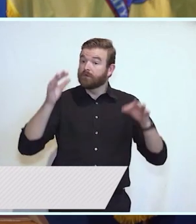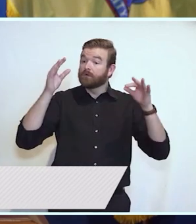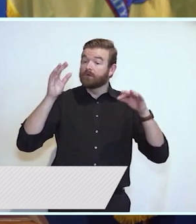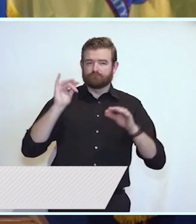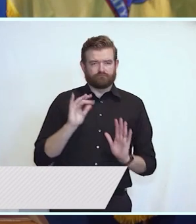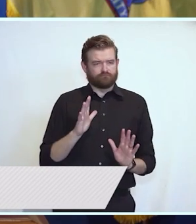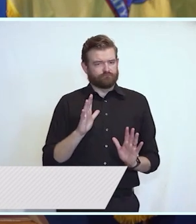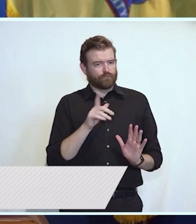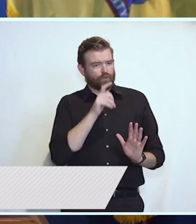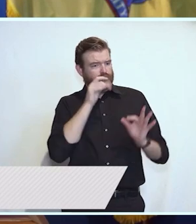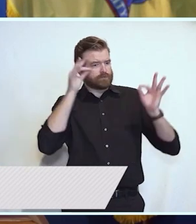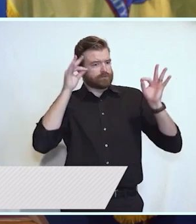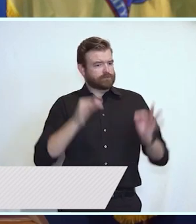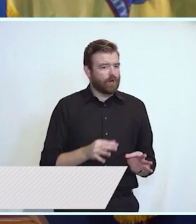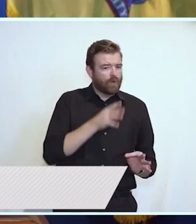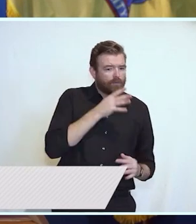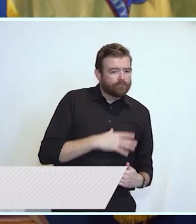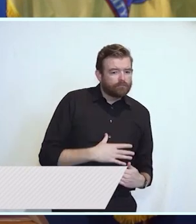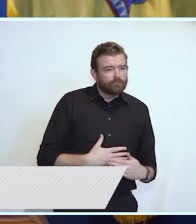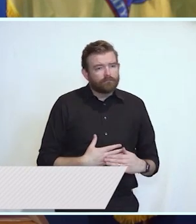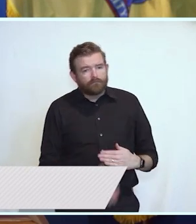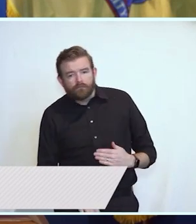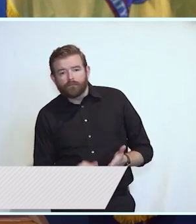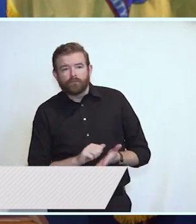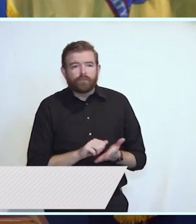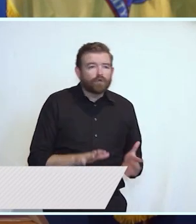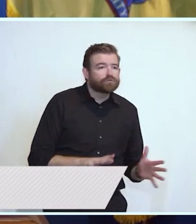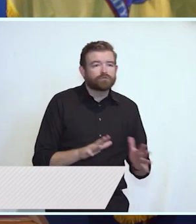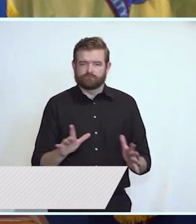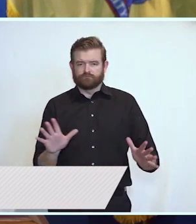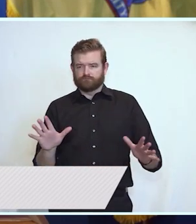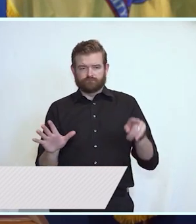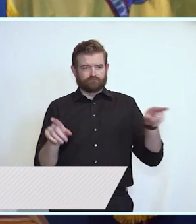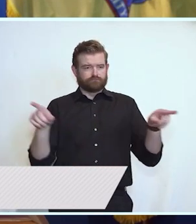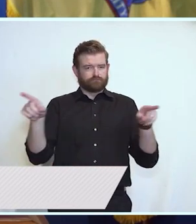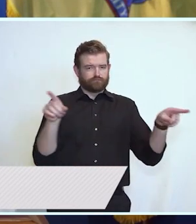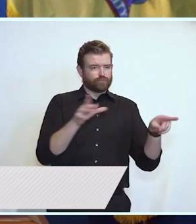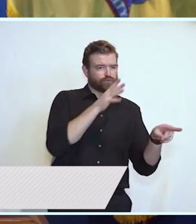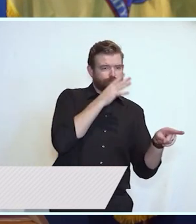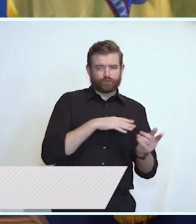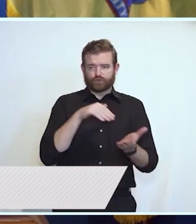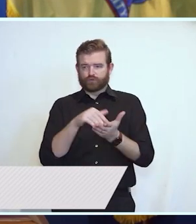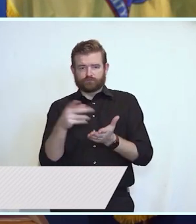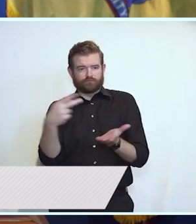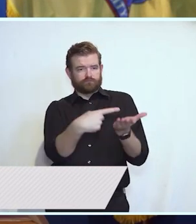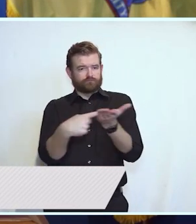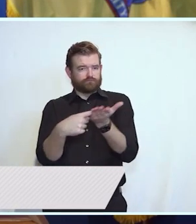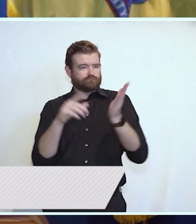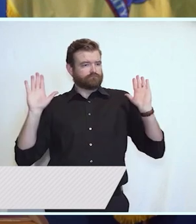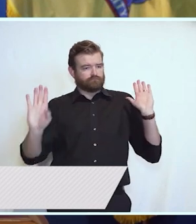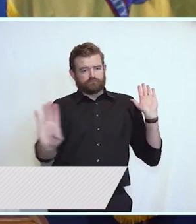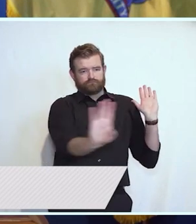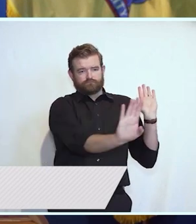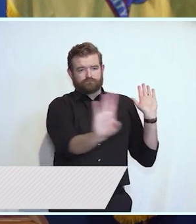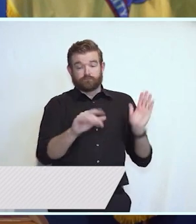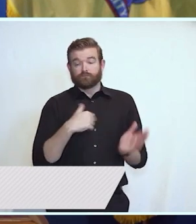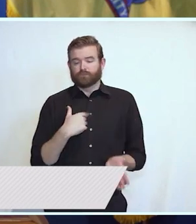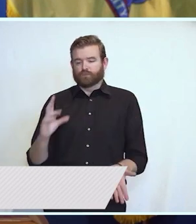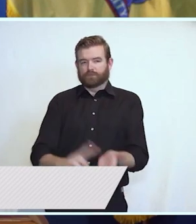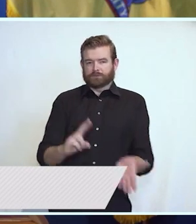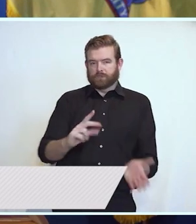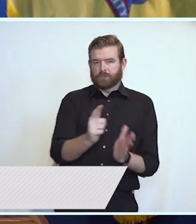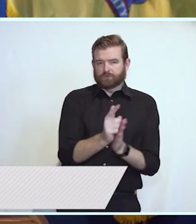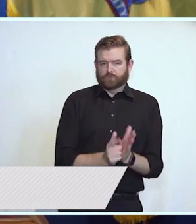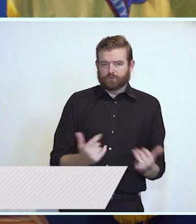These decisions must be kept between a woman and her doctor period. I will sign this into